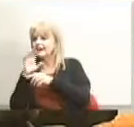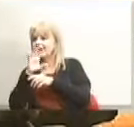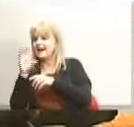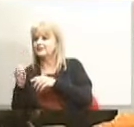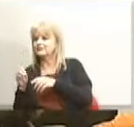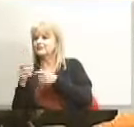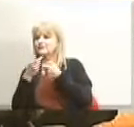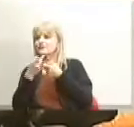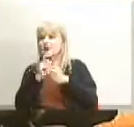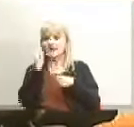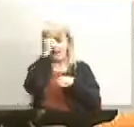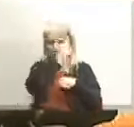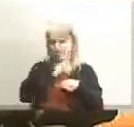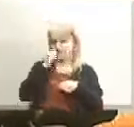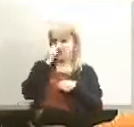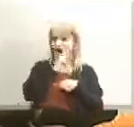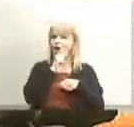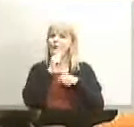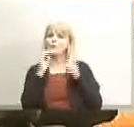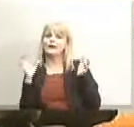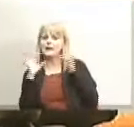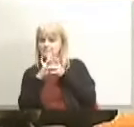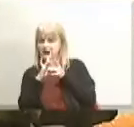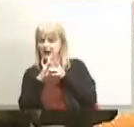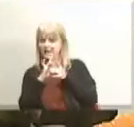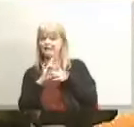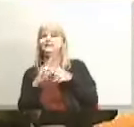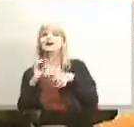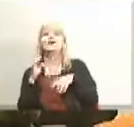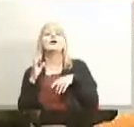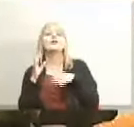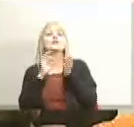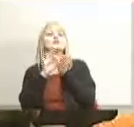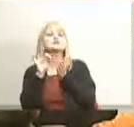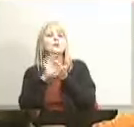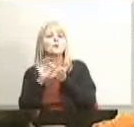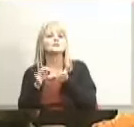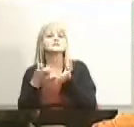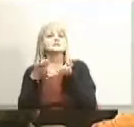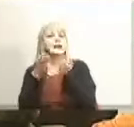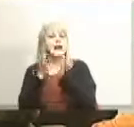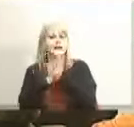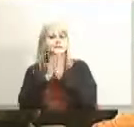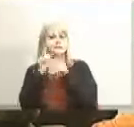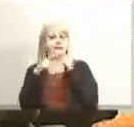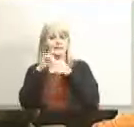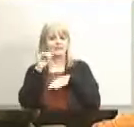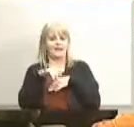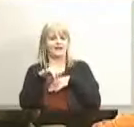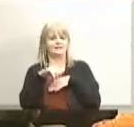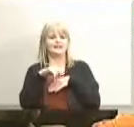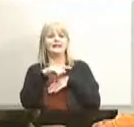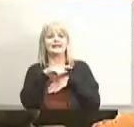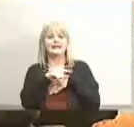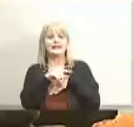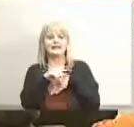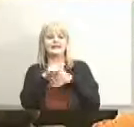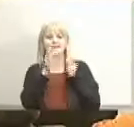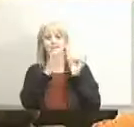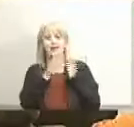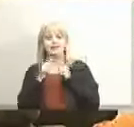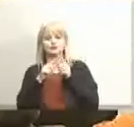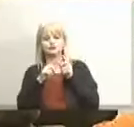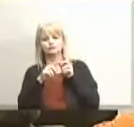chart that we were looking at while we were there and i asked him about that and he was going to take a look at that but